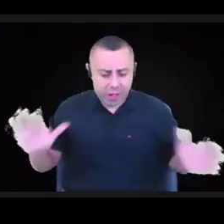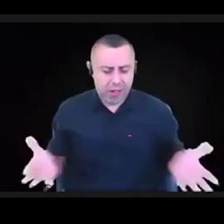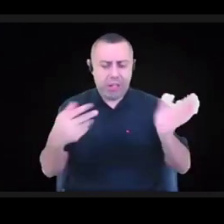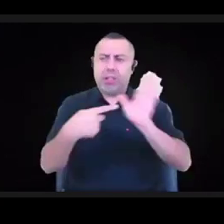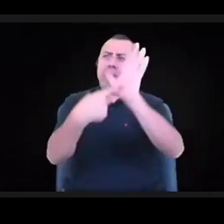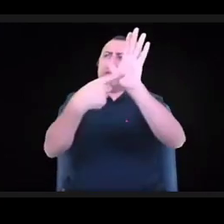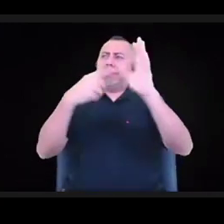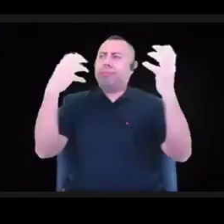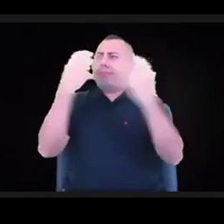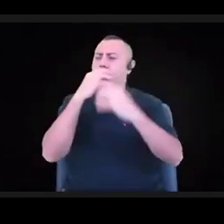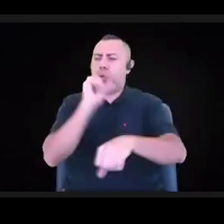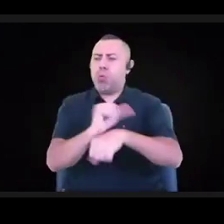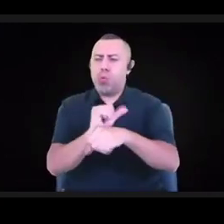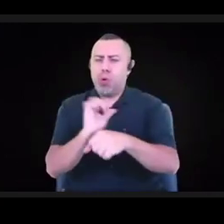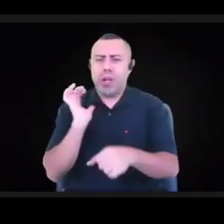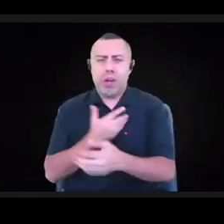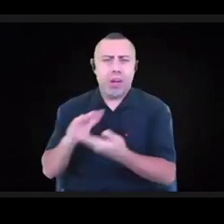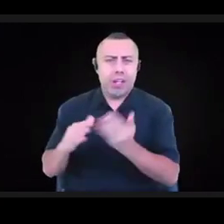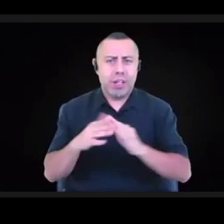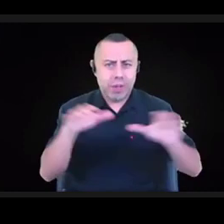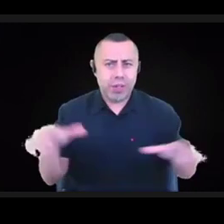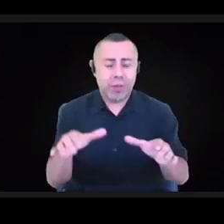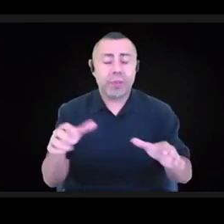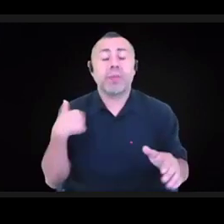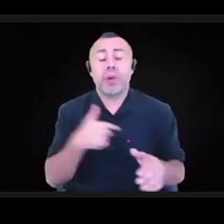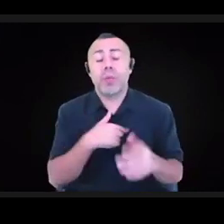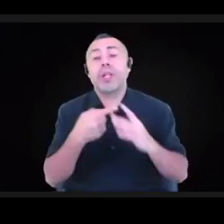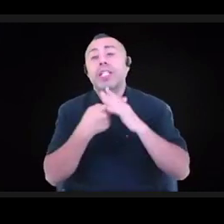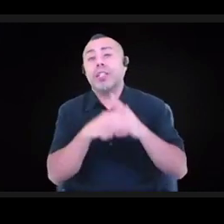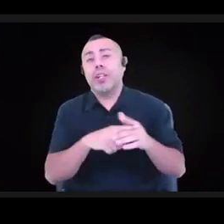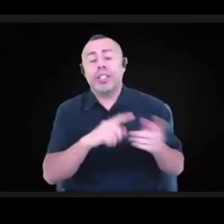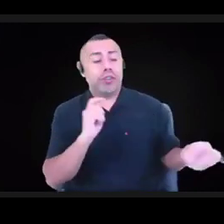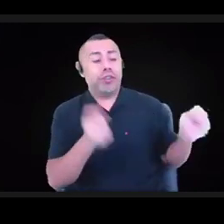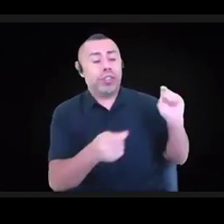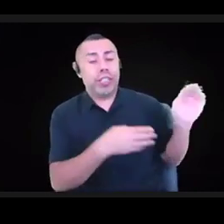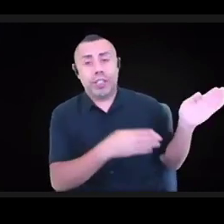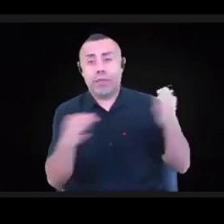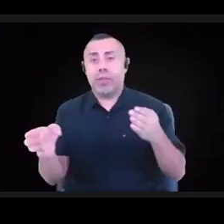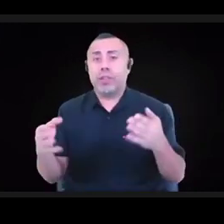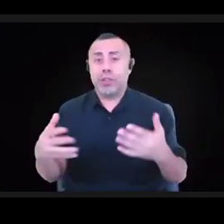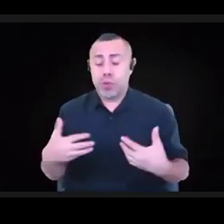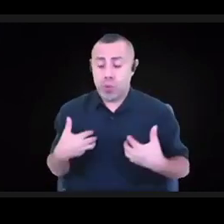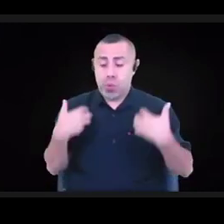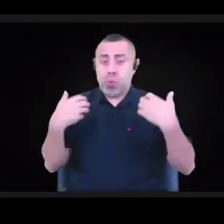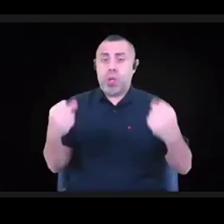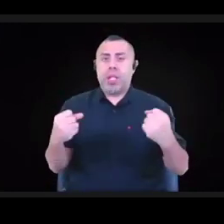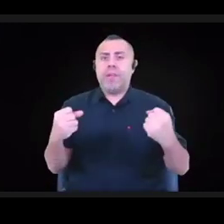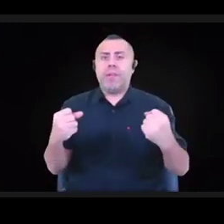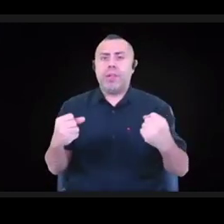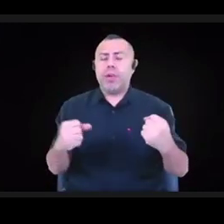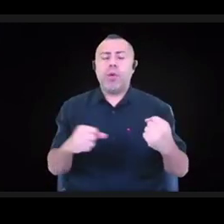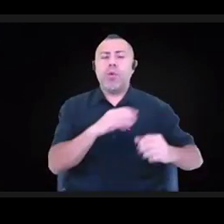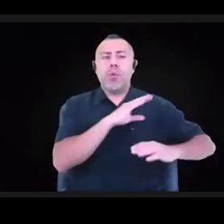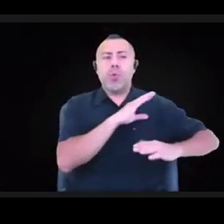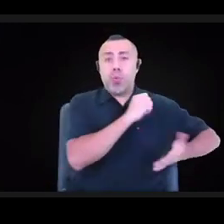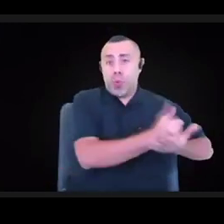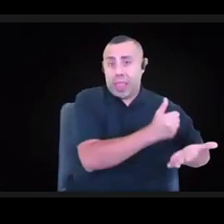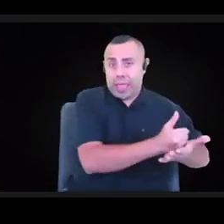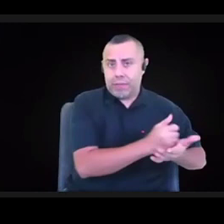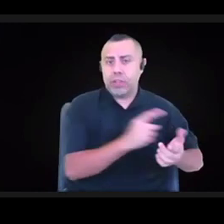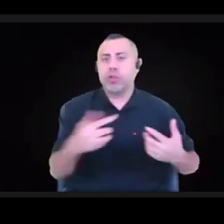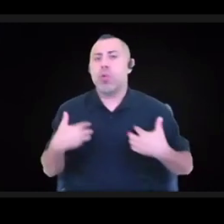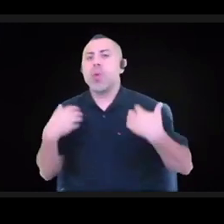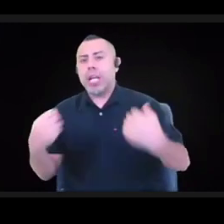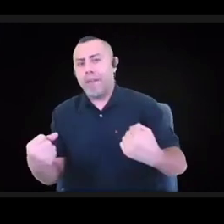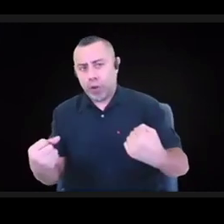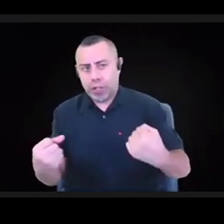from relief to recovery. We formed a community resilience subcabinet, which had sort of three areas that